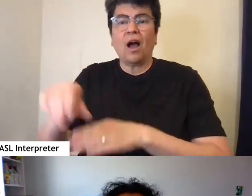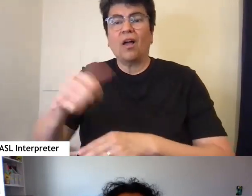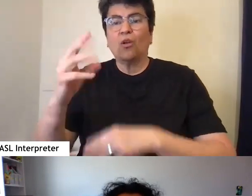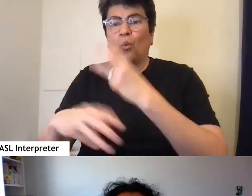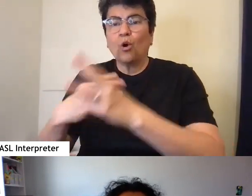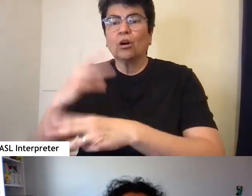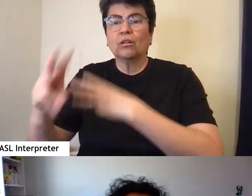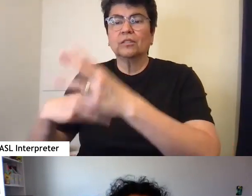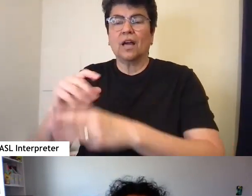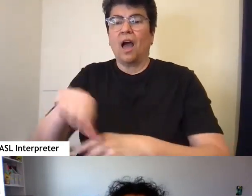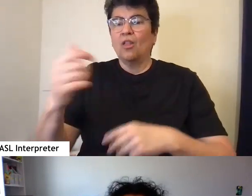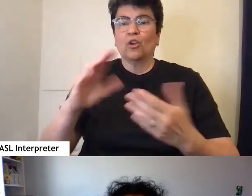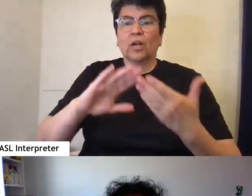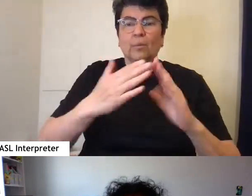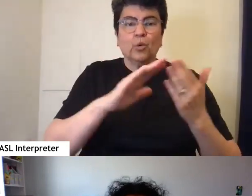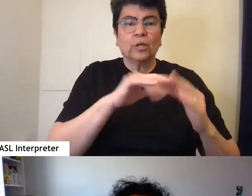out there.